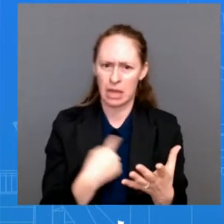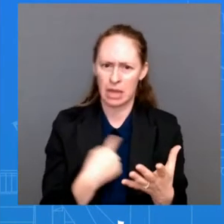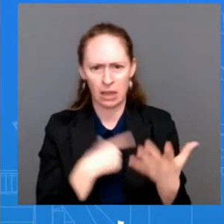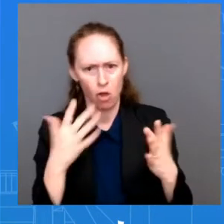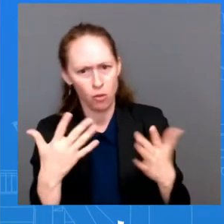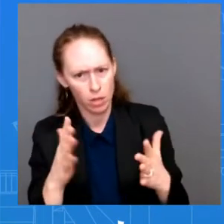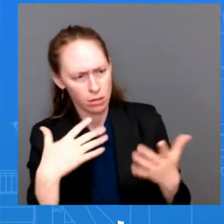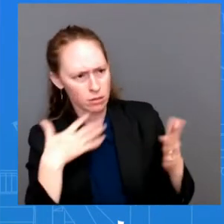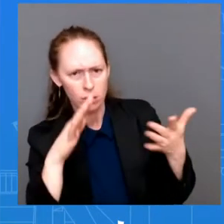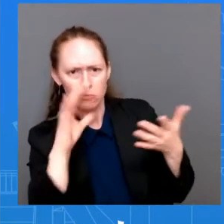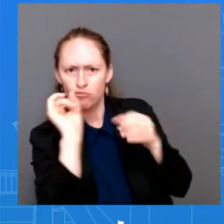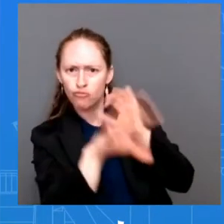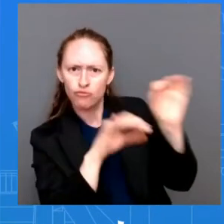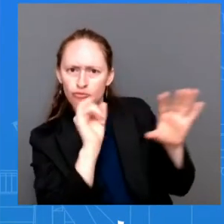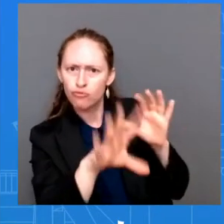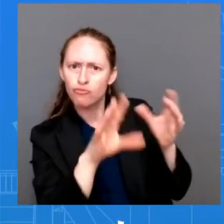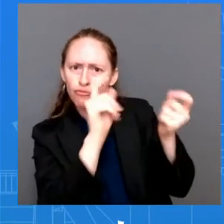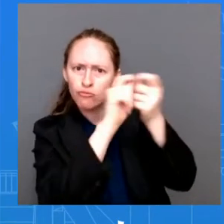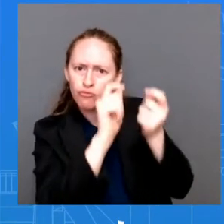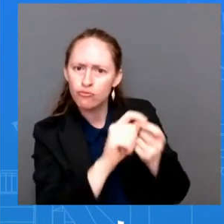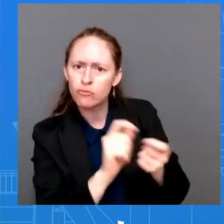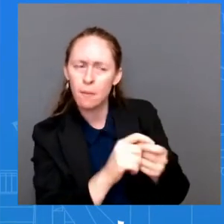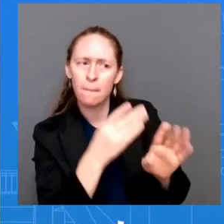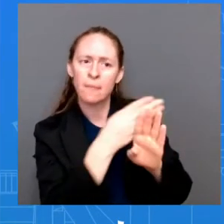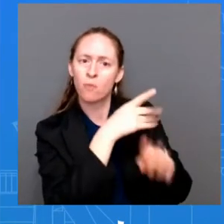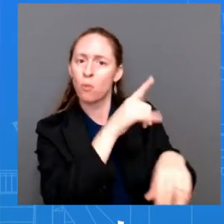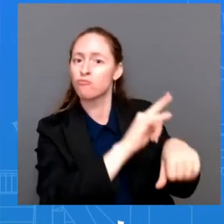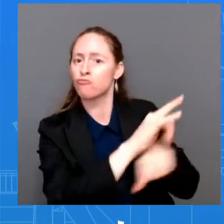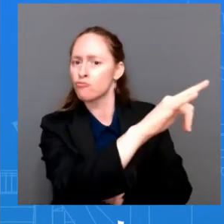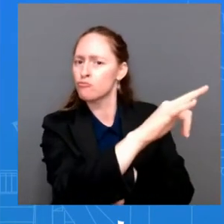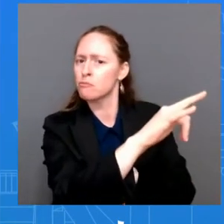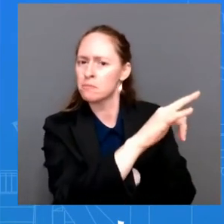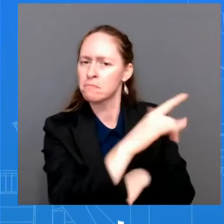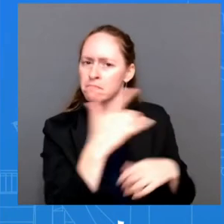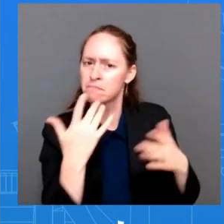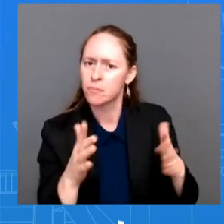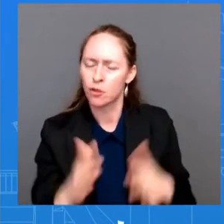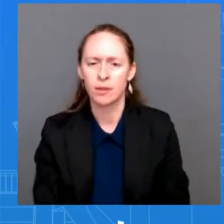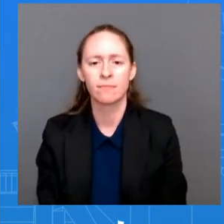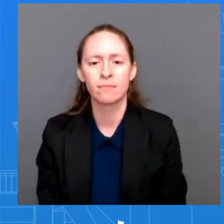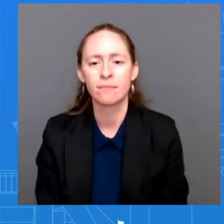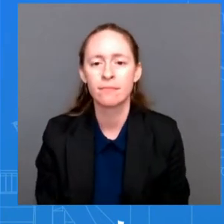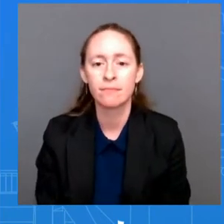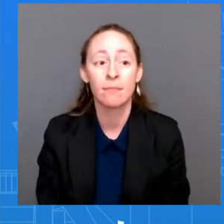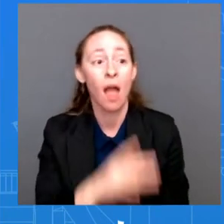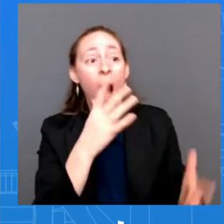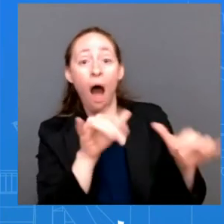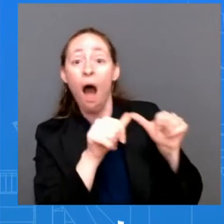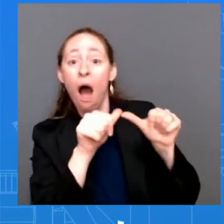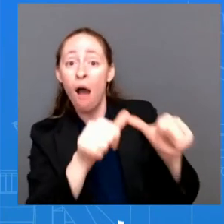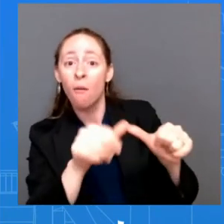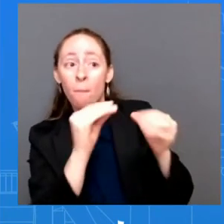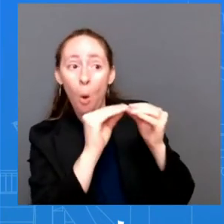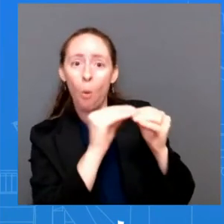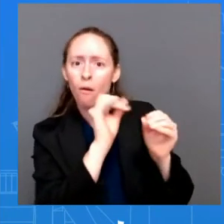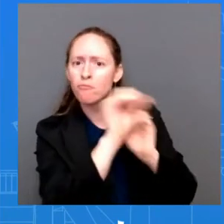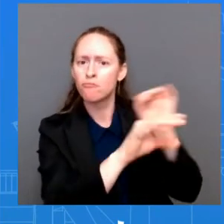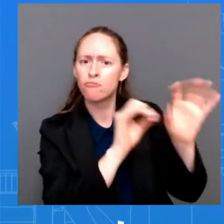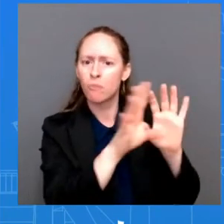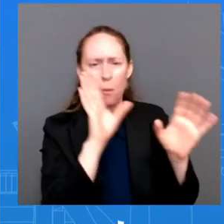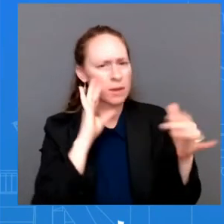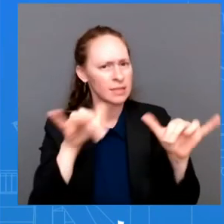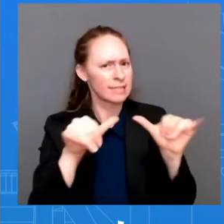she travels overseas. And we did that. And, oh, by the way, we'll continue to do that throughout the remainder of her trip for